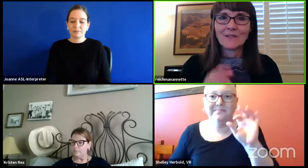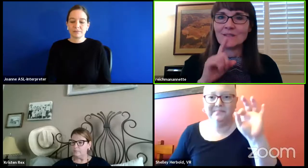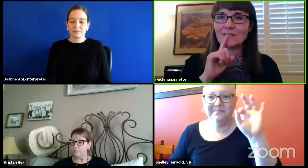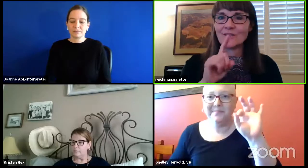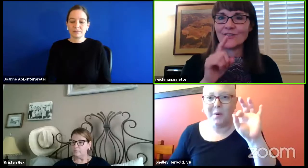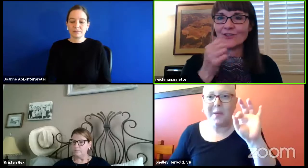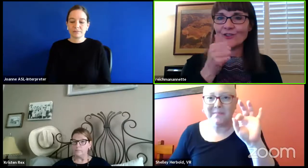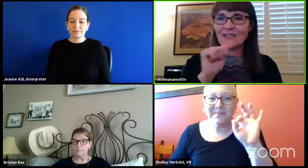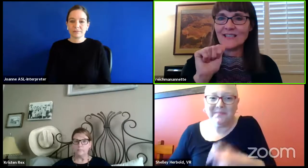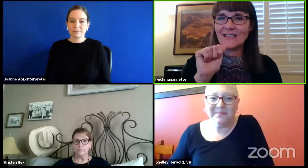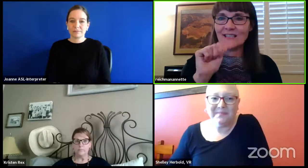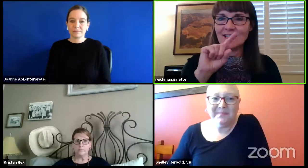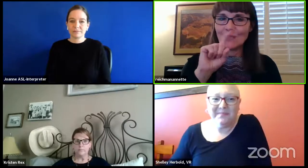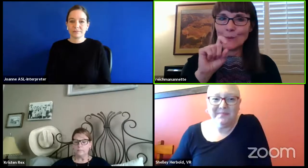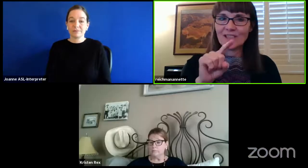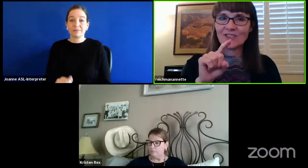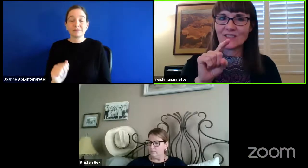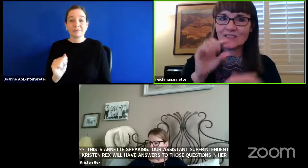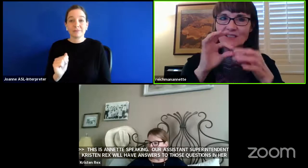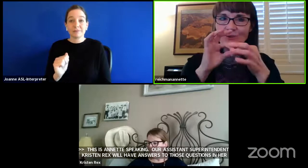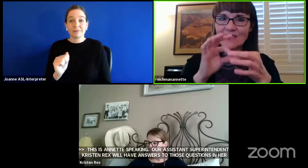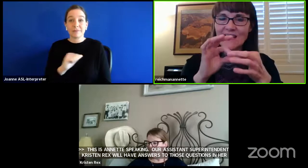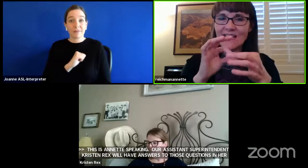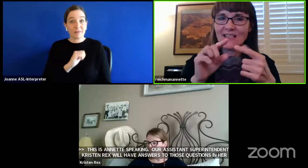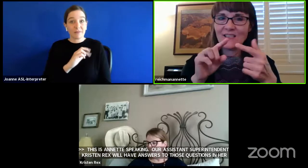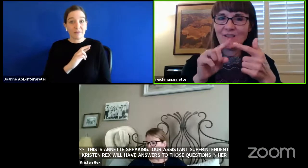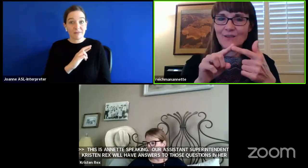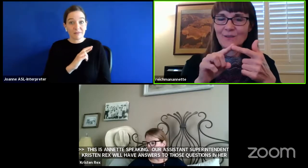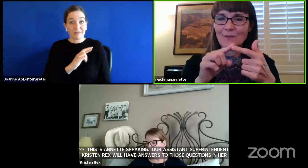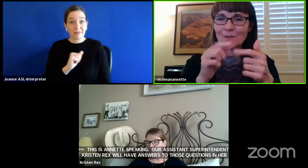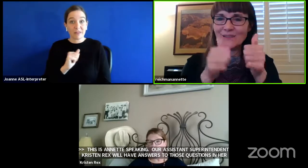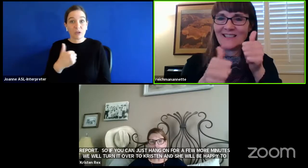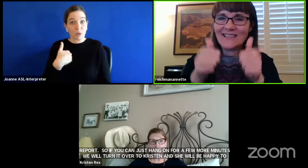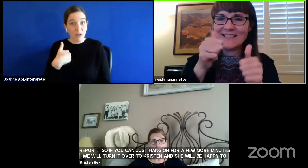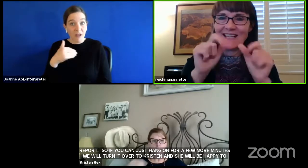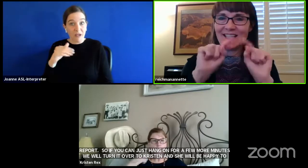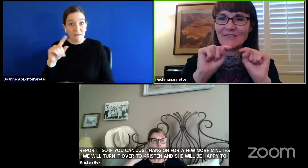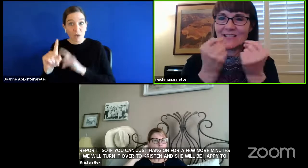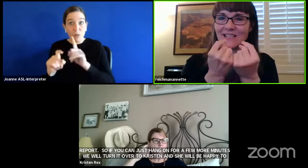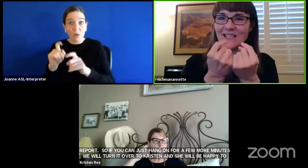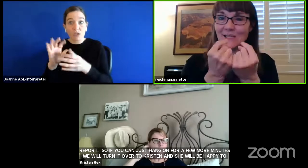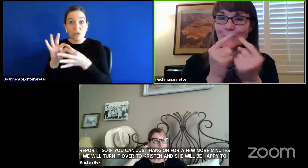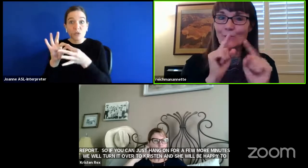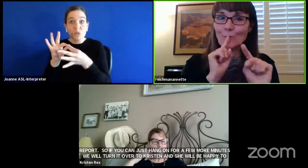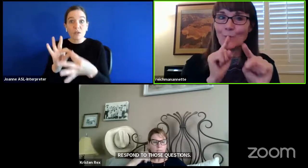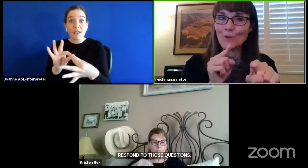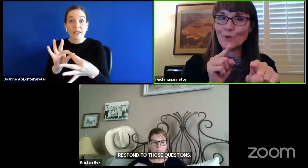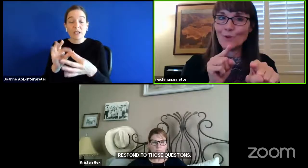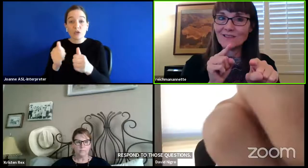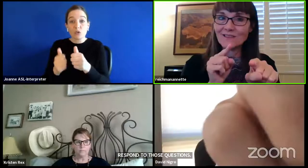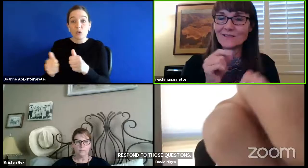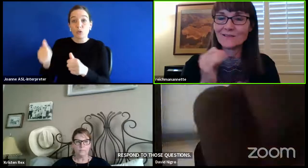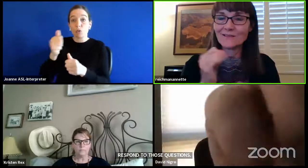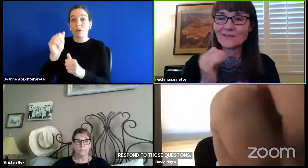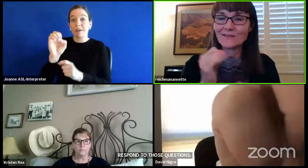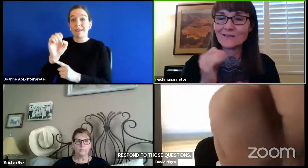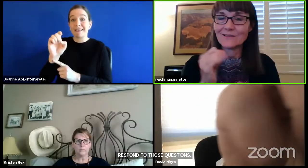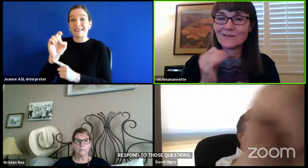So are there any questions related to the executive team reports?